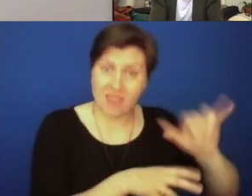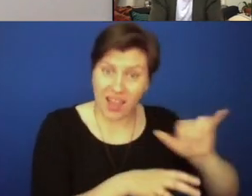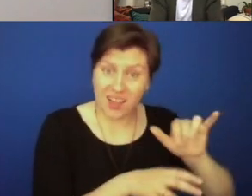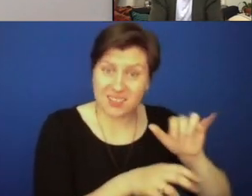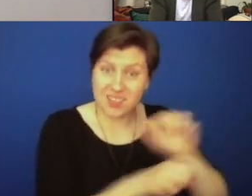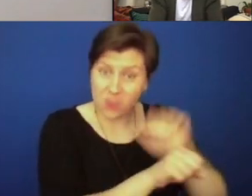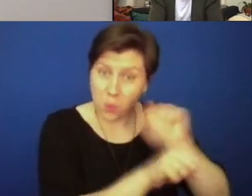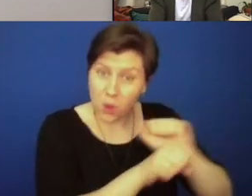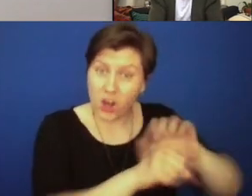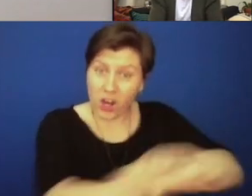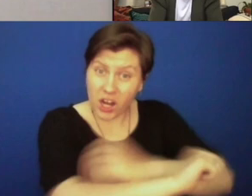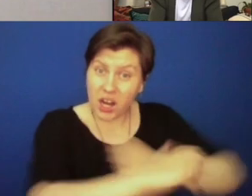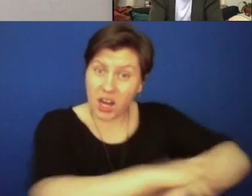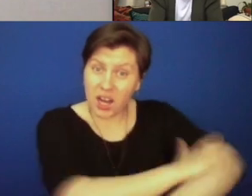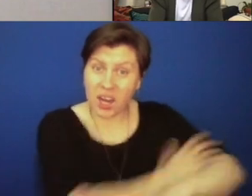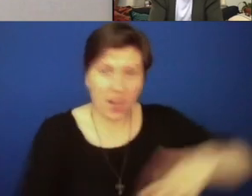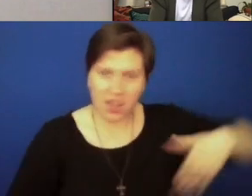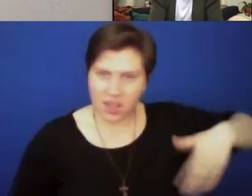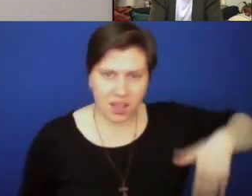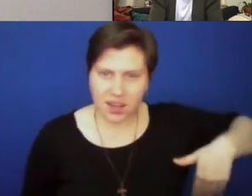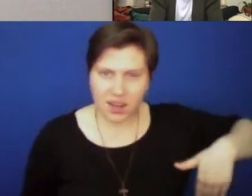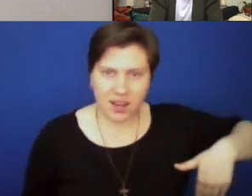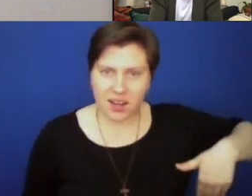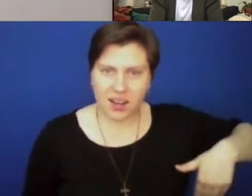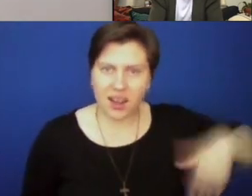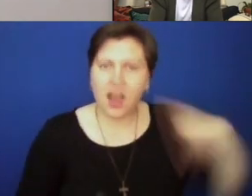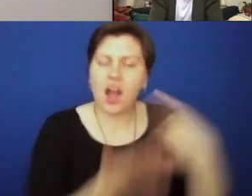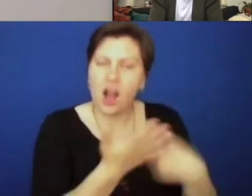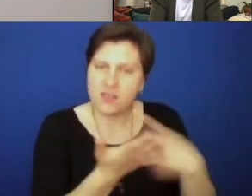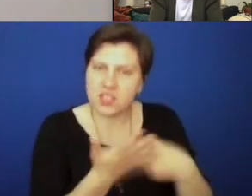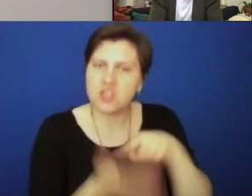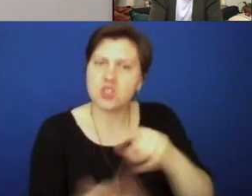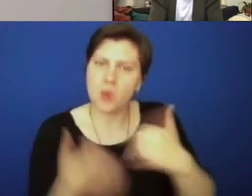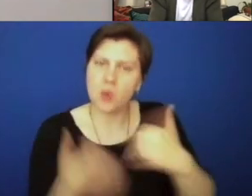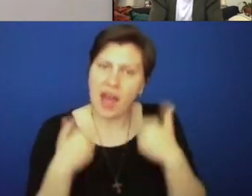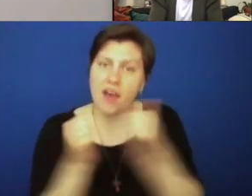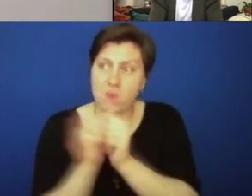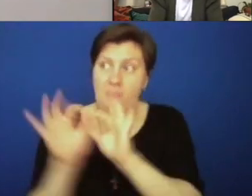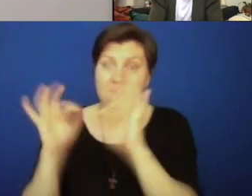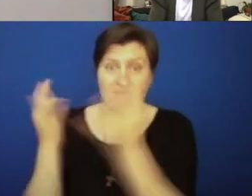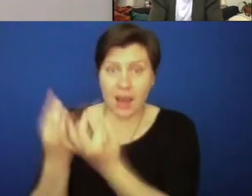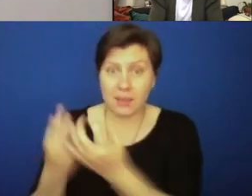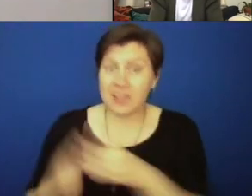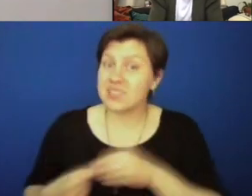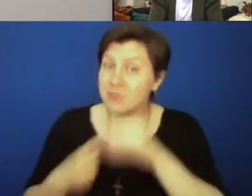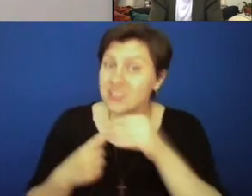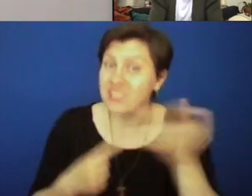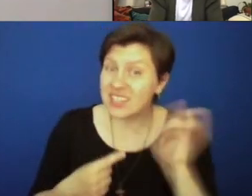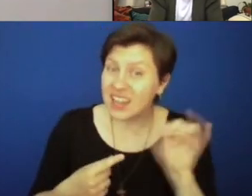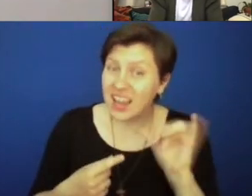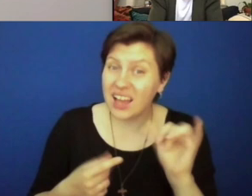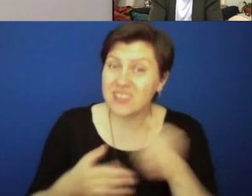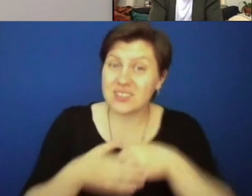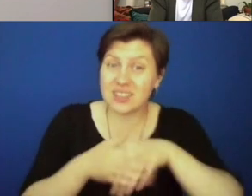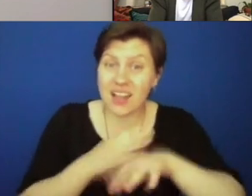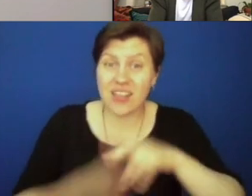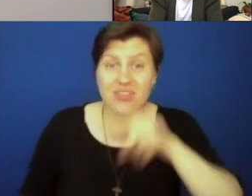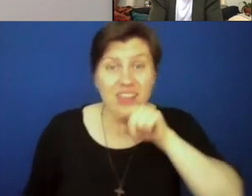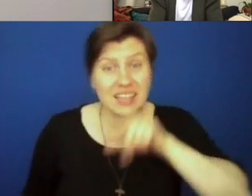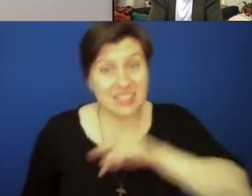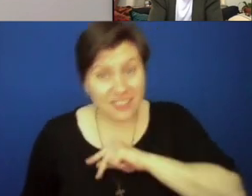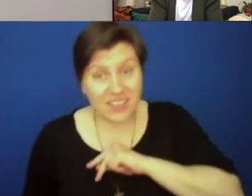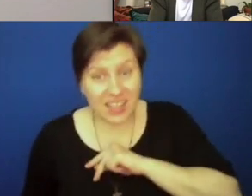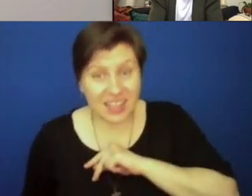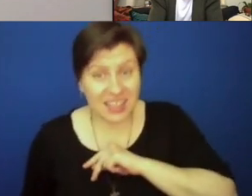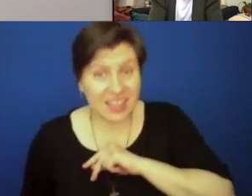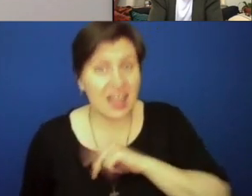not doing the work of being anti-racist. The conversation that you have with your family members, especially as we enter into Thanksgiving,